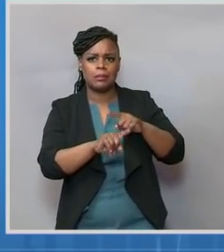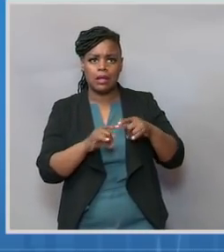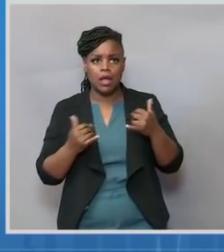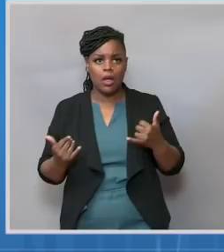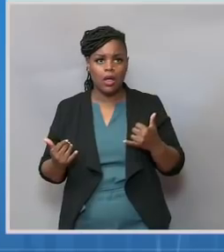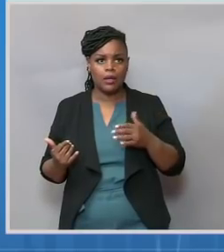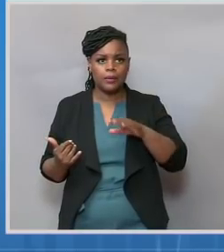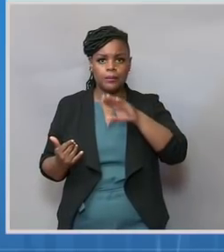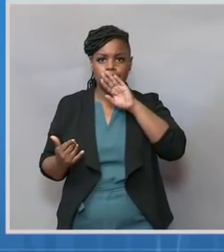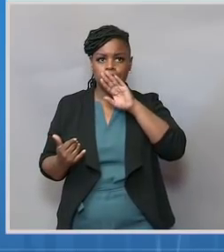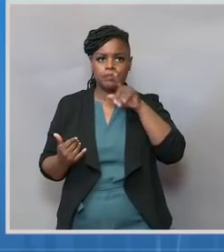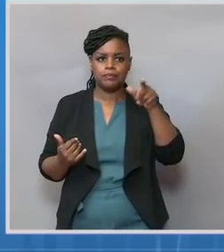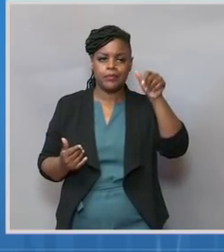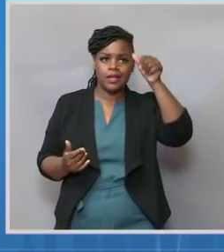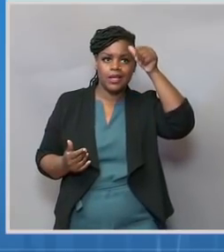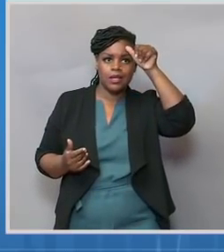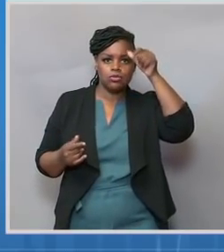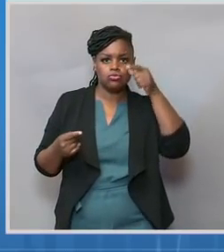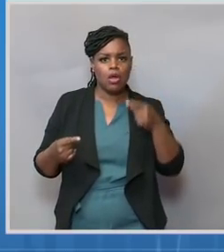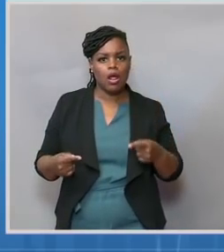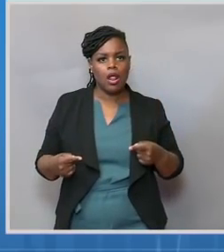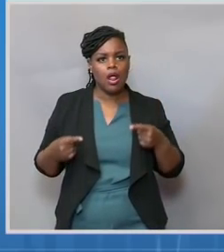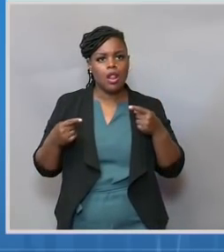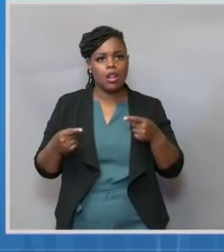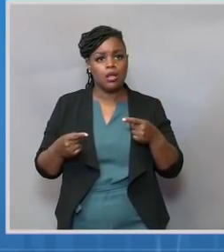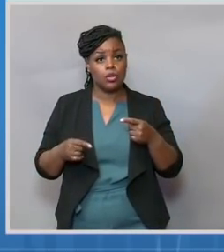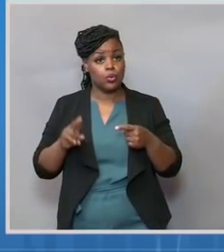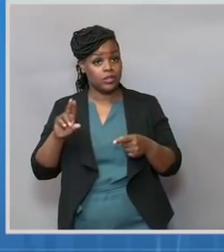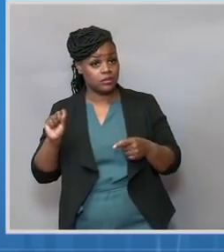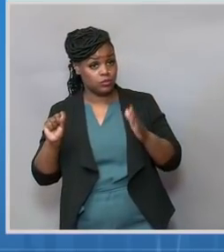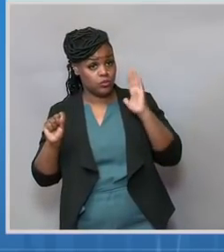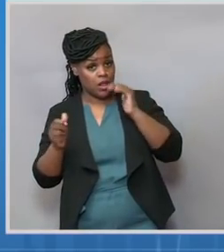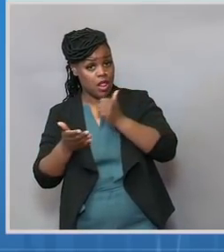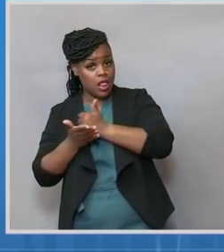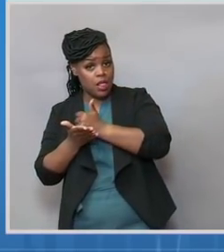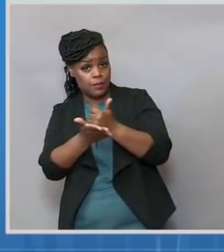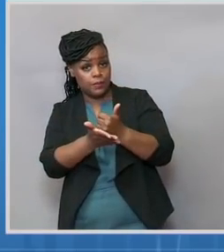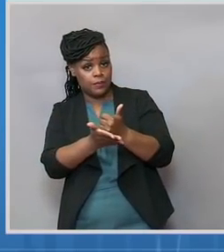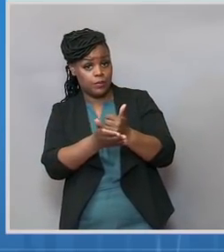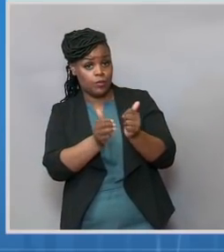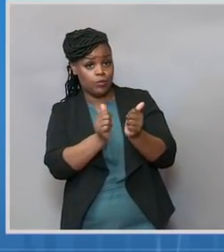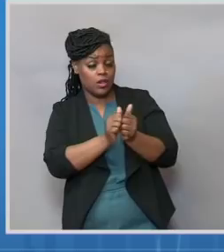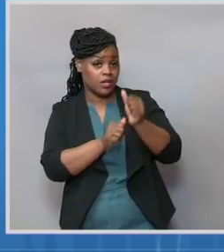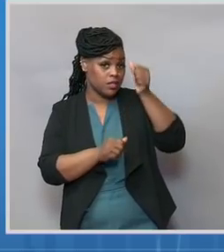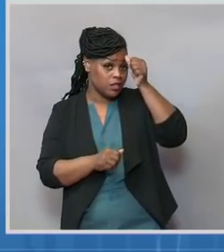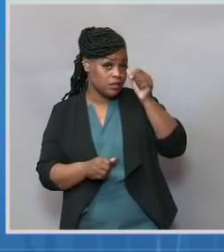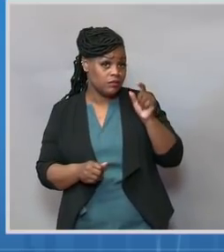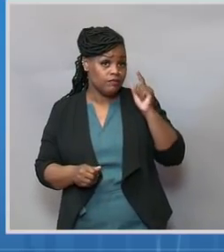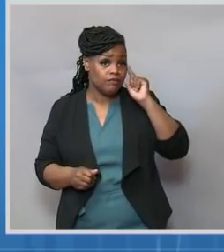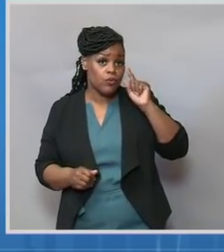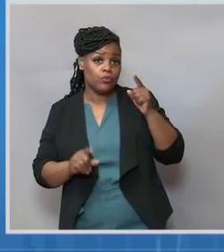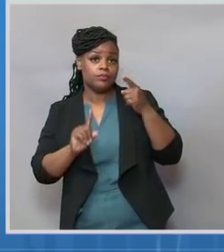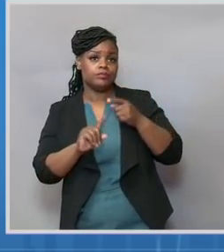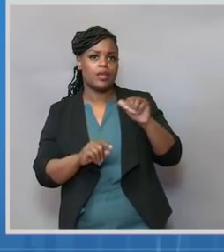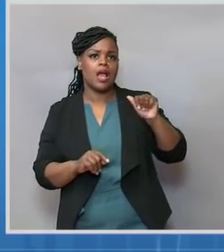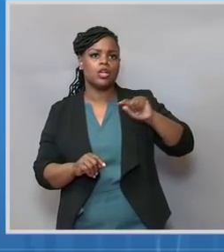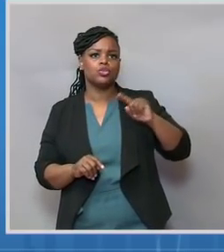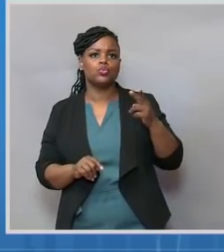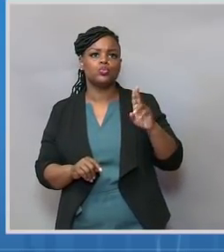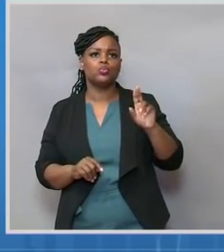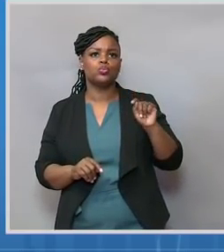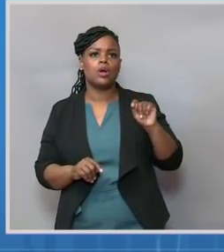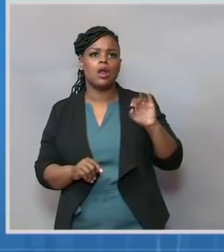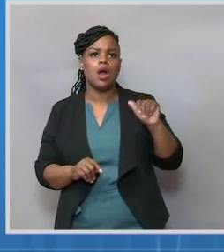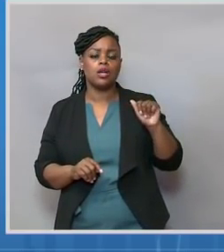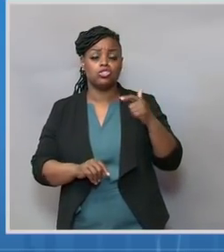consider now sharing its AstraZeneca doses, which are, course, not authorized for use here yet, with either countries that would have expected them otherwise from